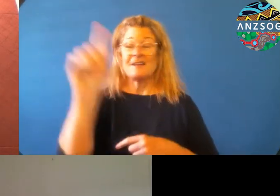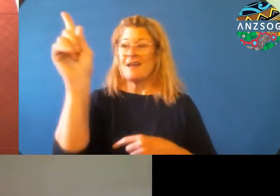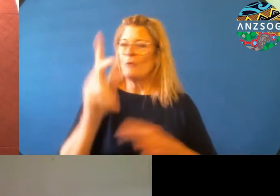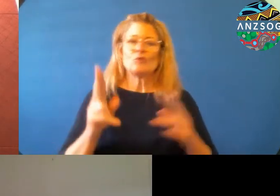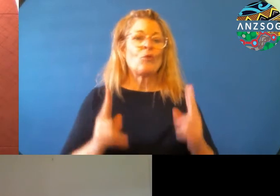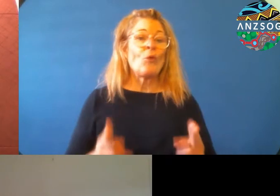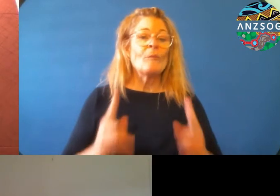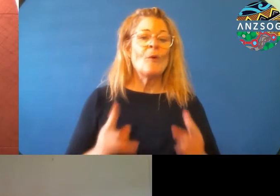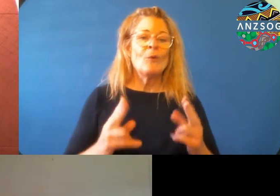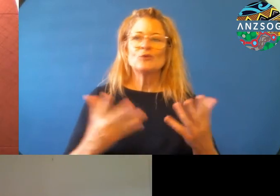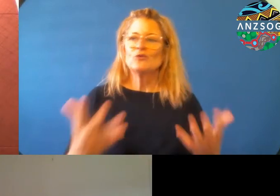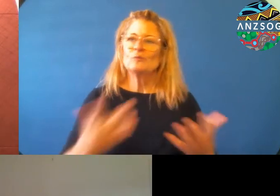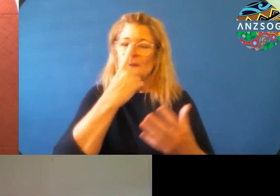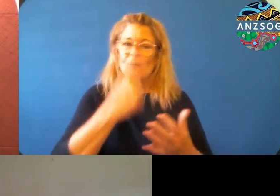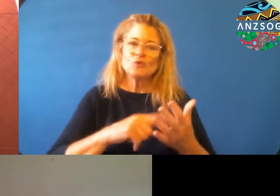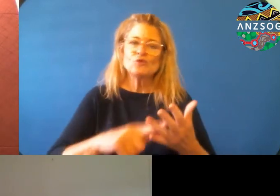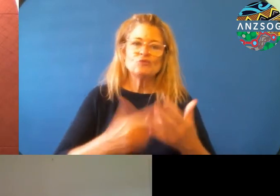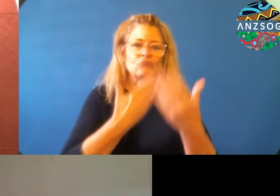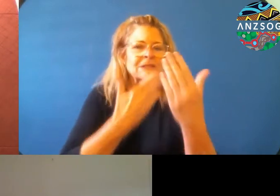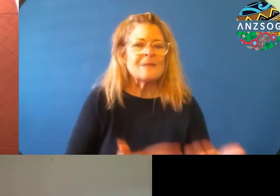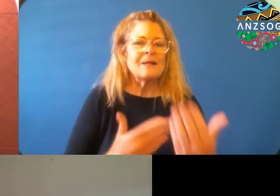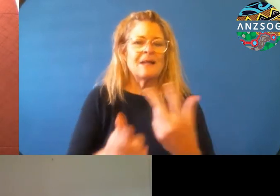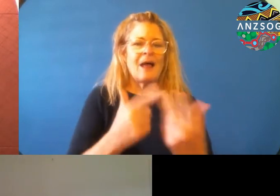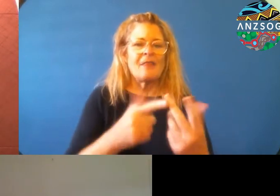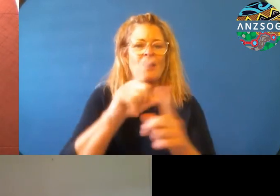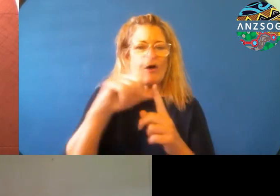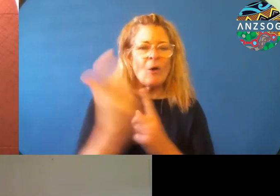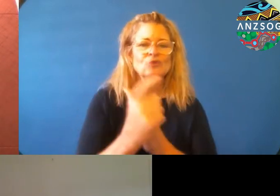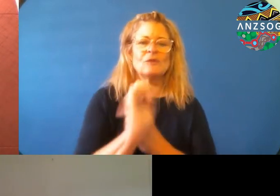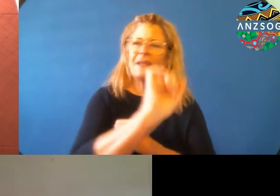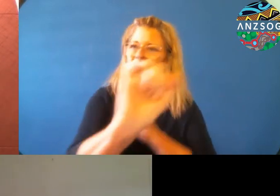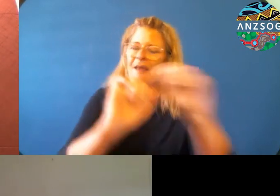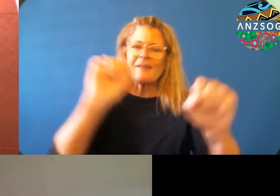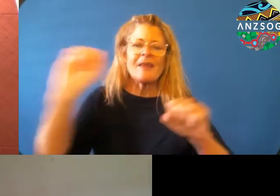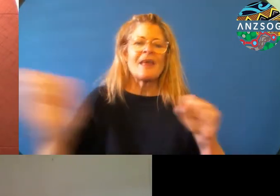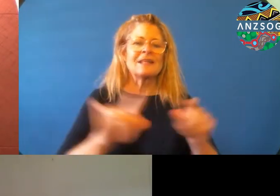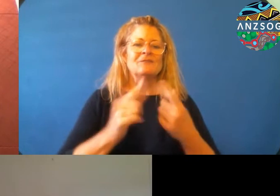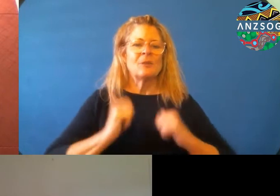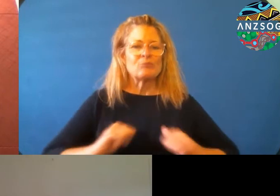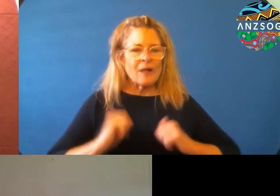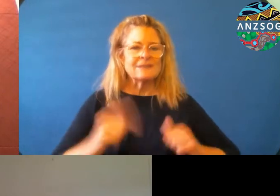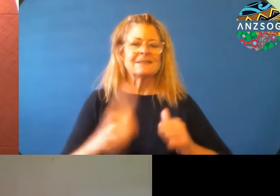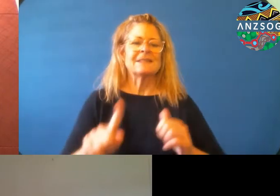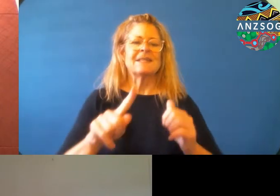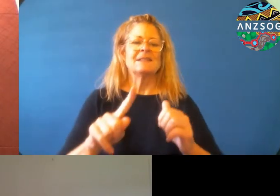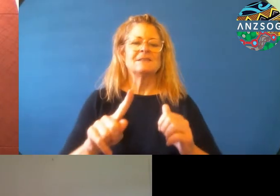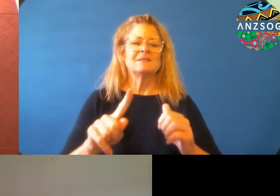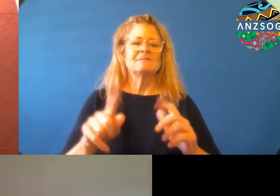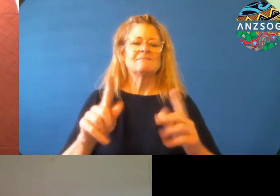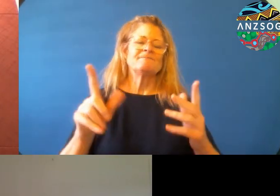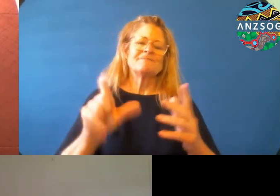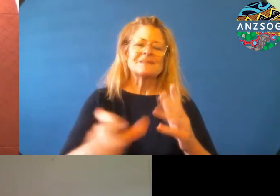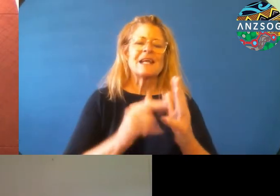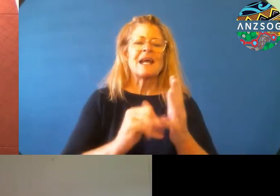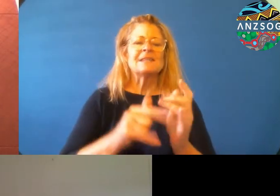respecting other people and their cultures and their practices and customs, no matter what they are, if you are going to be